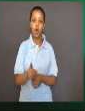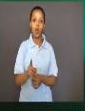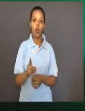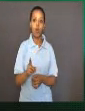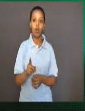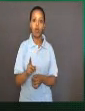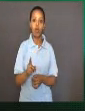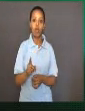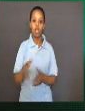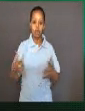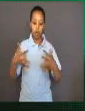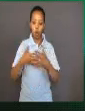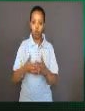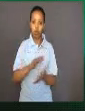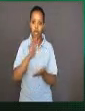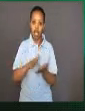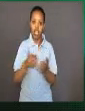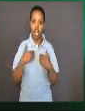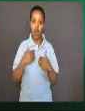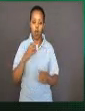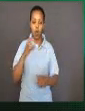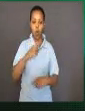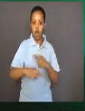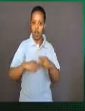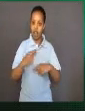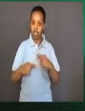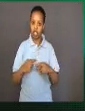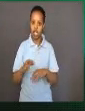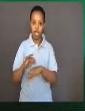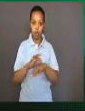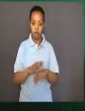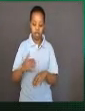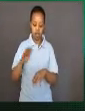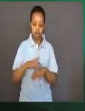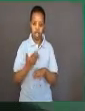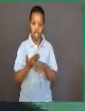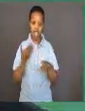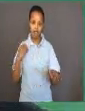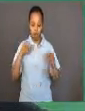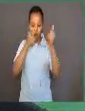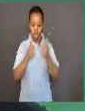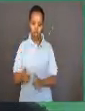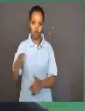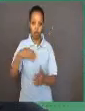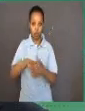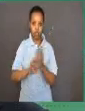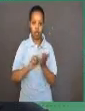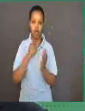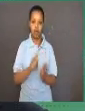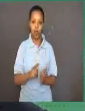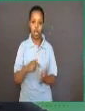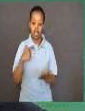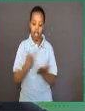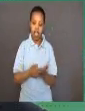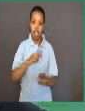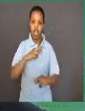compounds occurred in the Earth's early atmosphere. The reactions